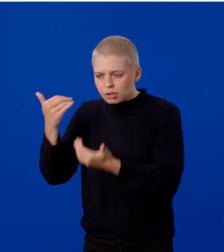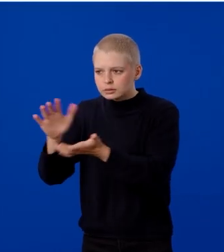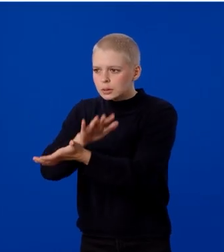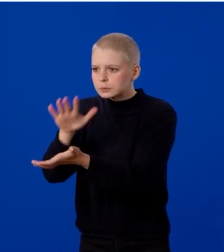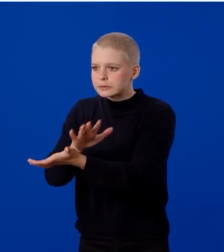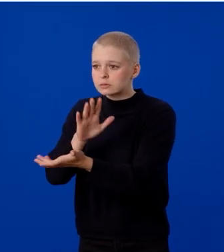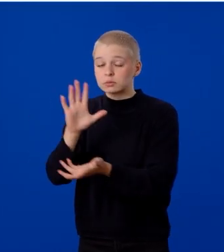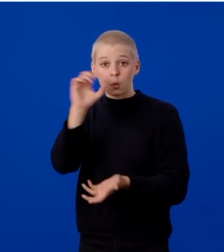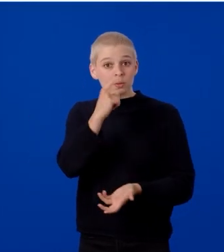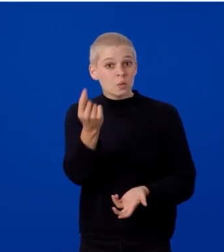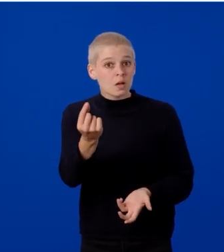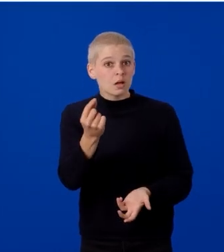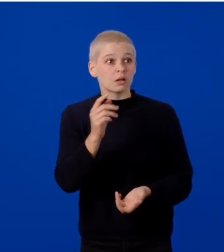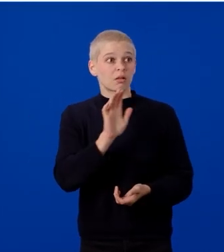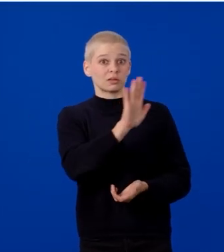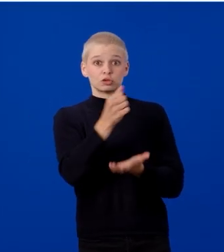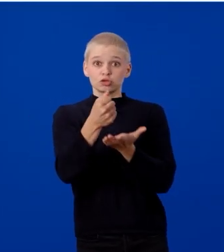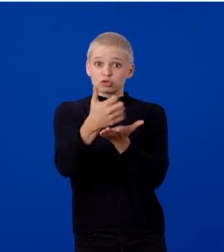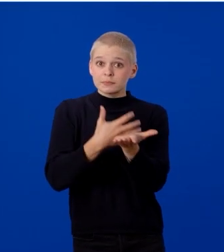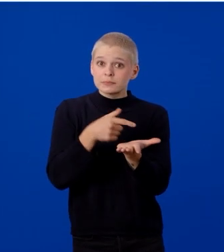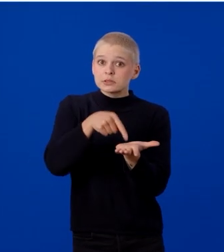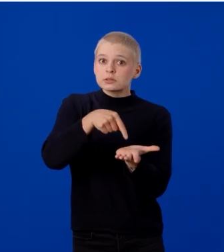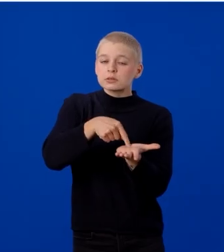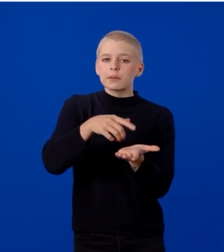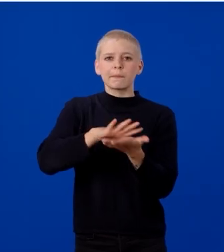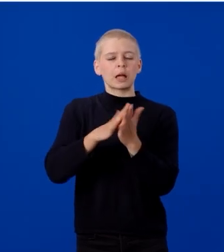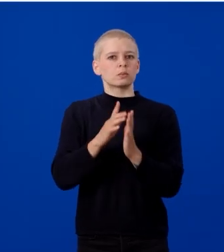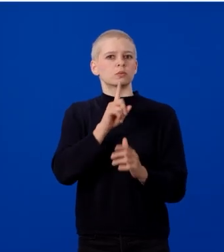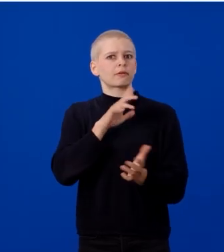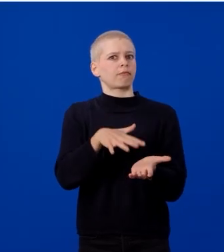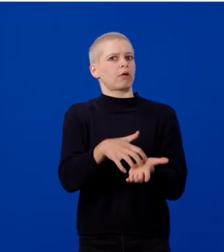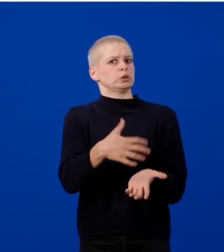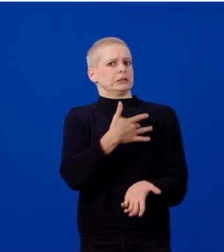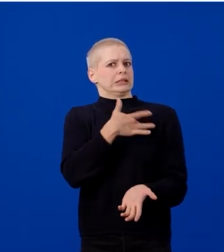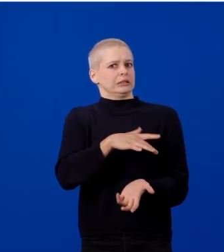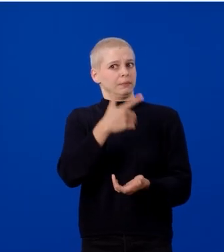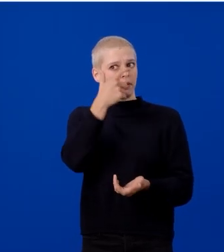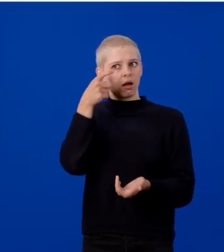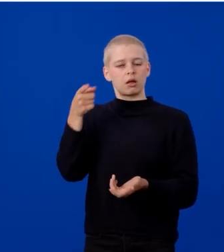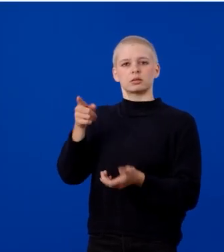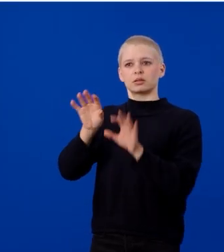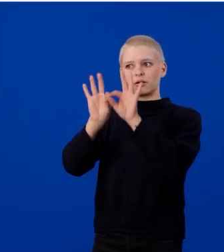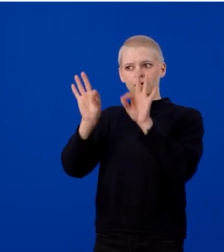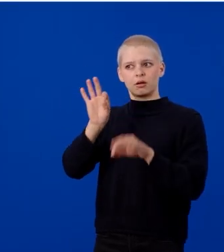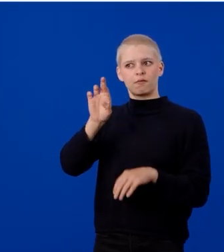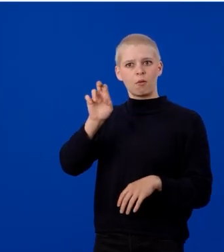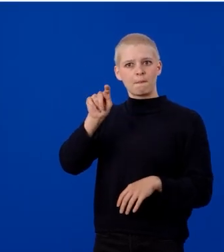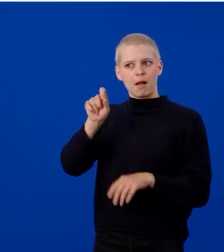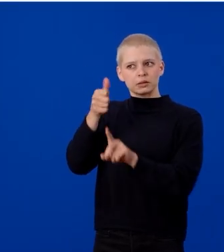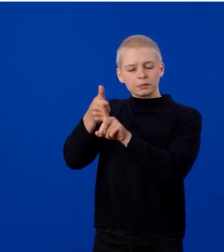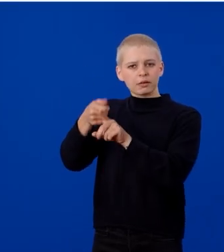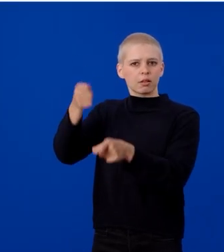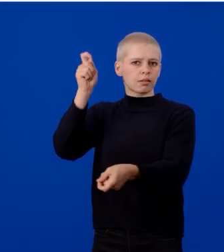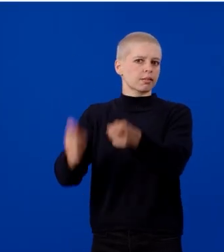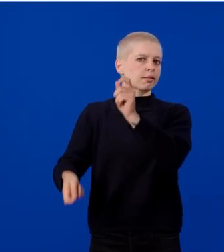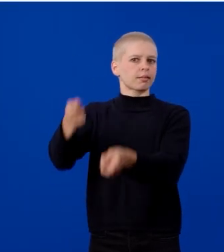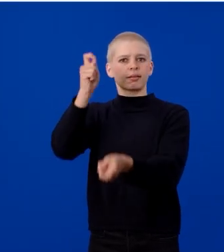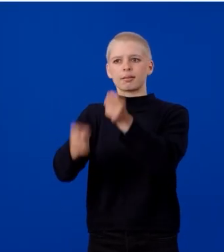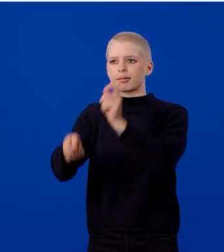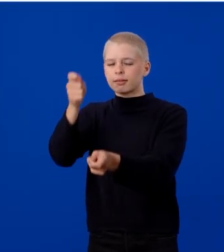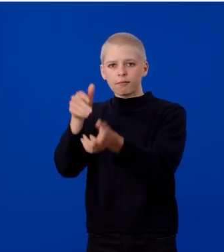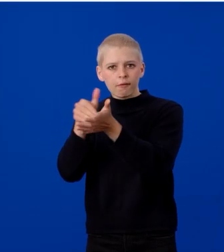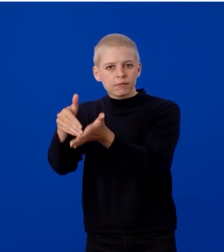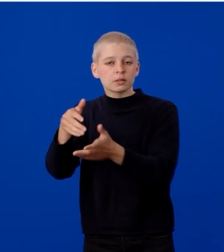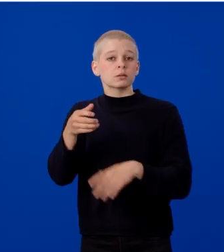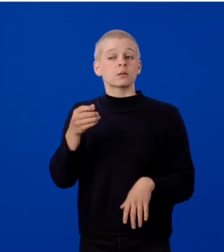The scripts they write end up becoming fragile as the formats keep changing all the time or